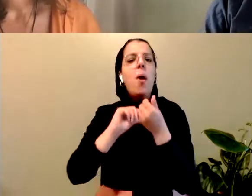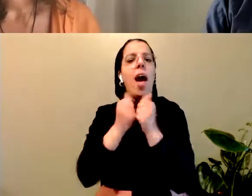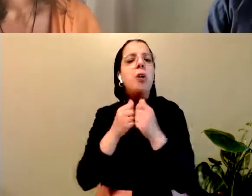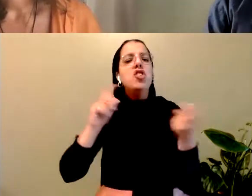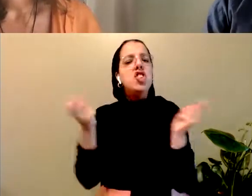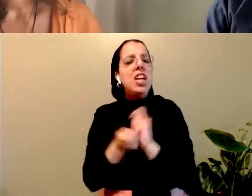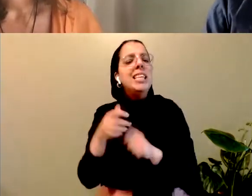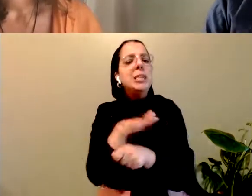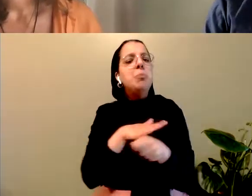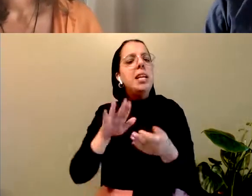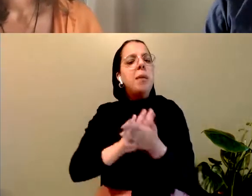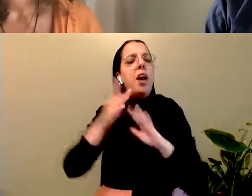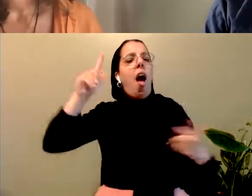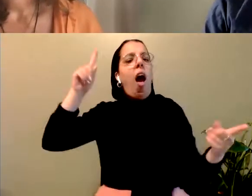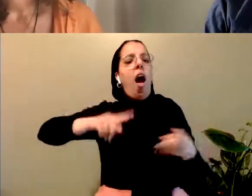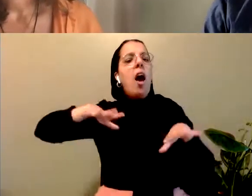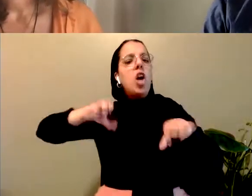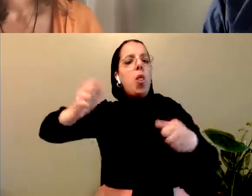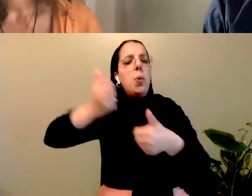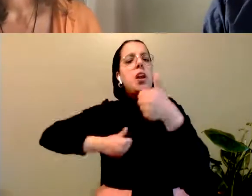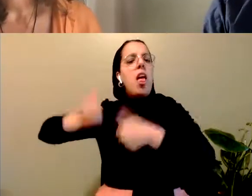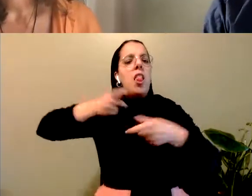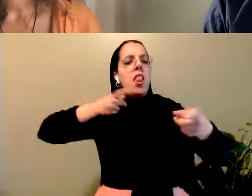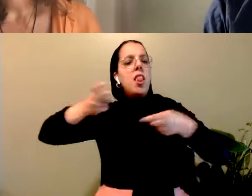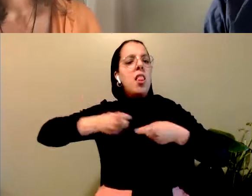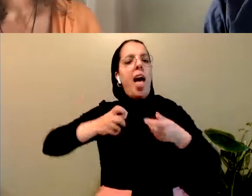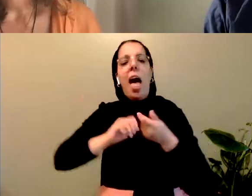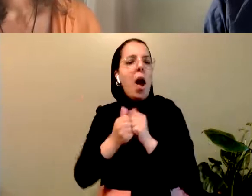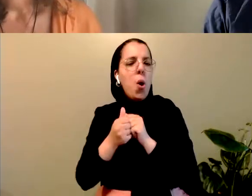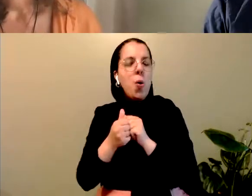And the answer has to be through relationships.